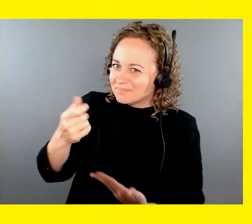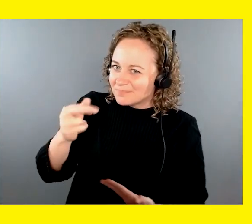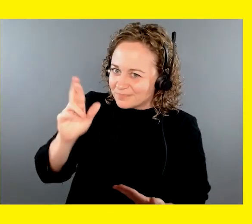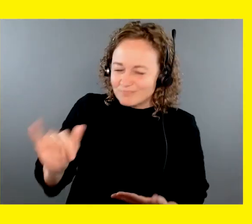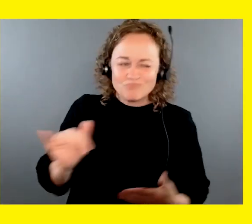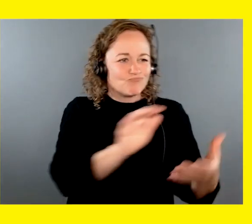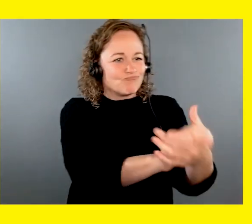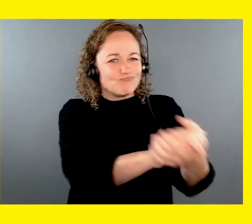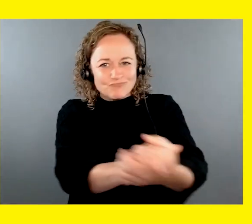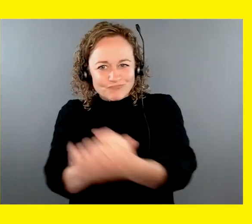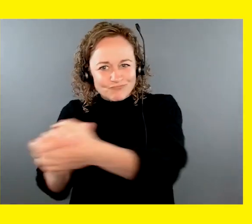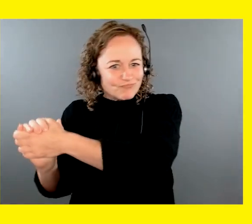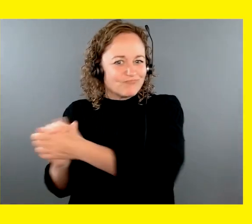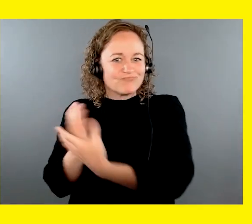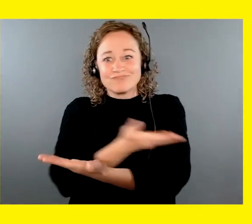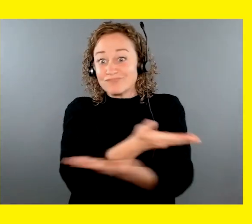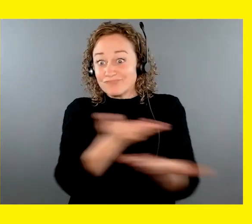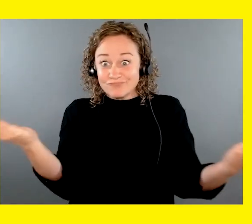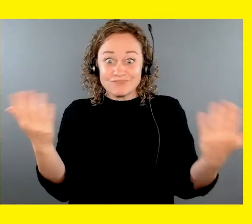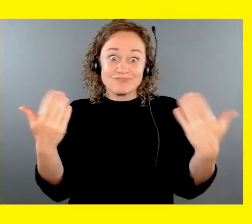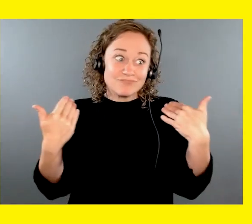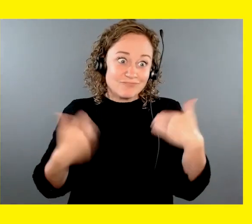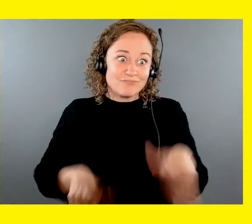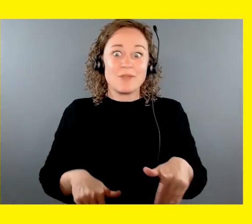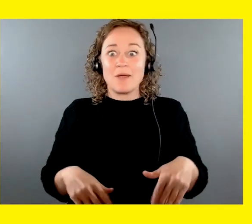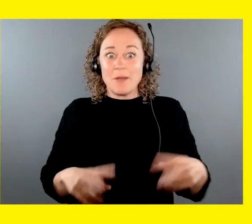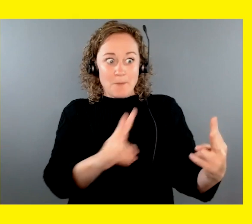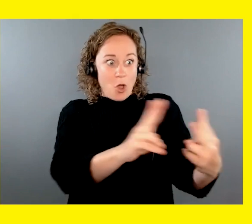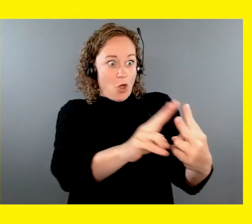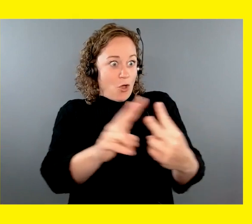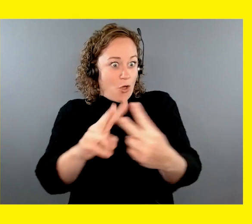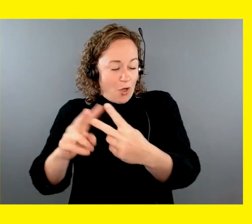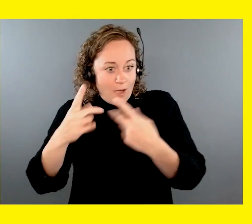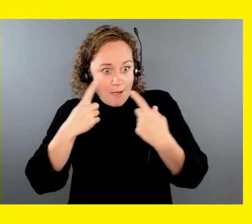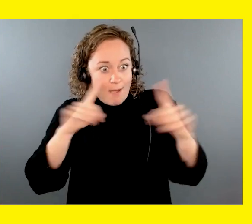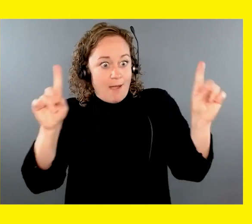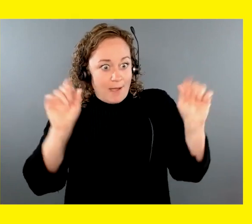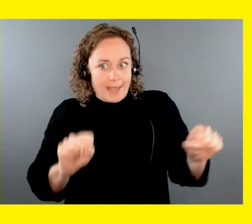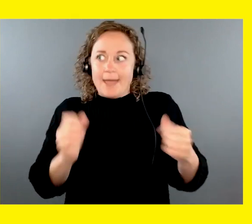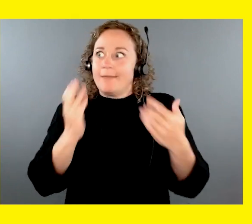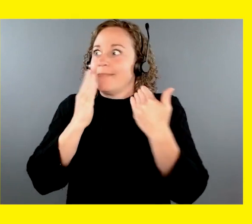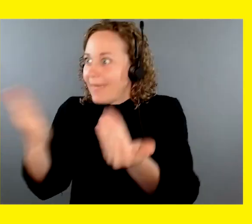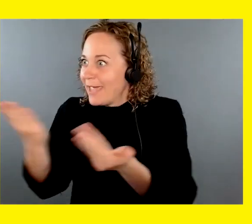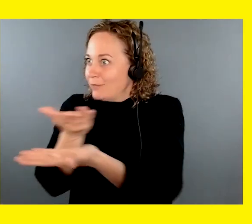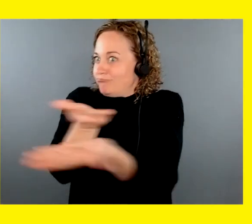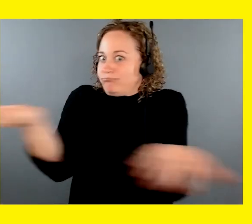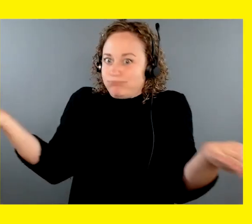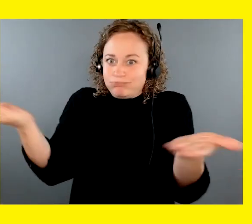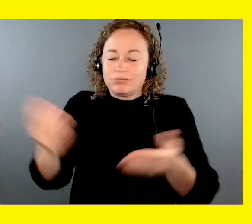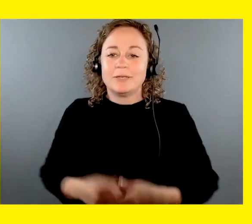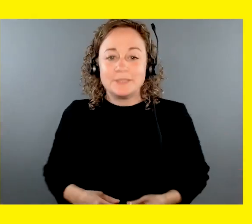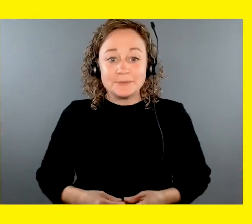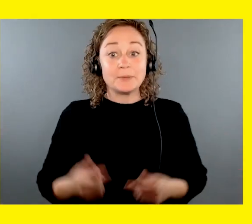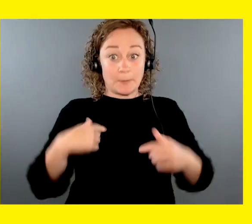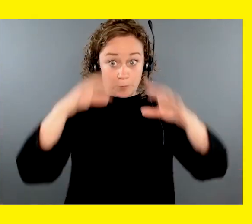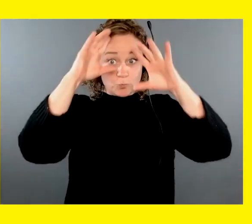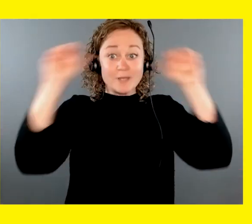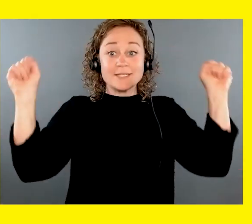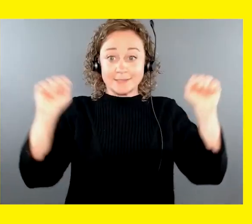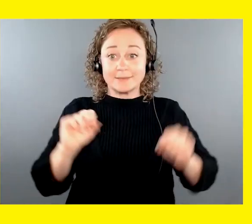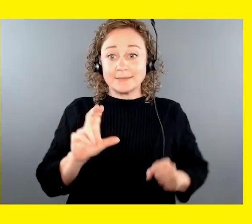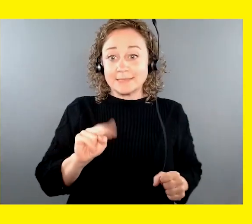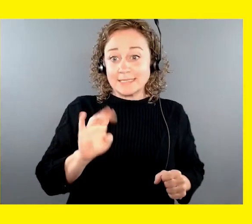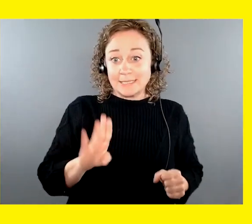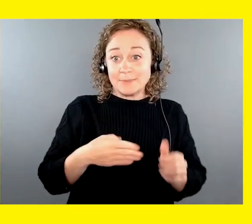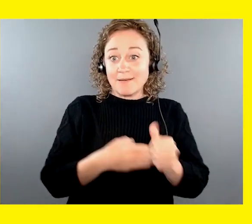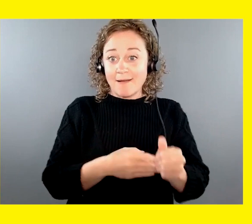everyone who has made these remarkable partnerships possible. As president of CNIB Guide Dogs, I'd like to take a